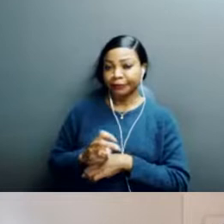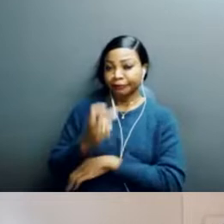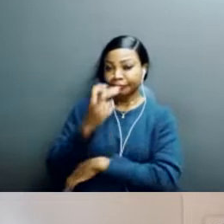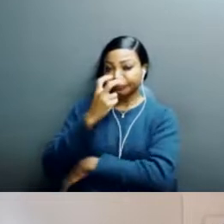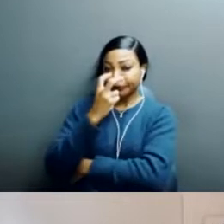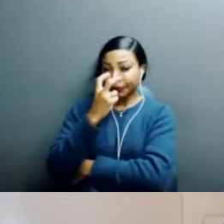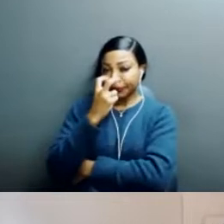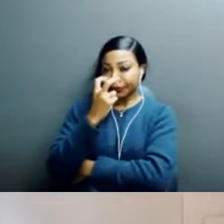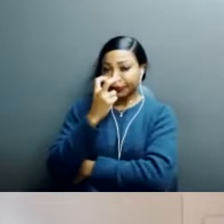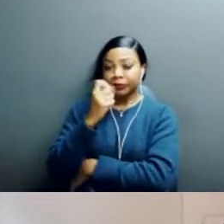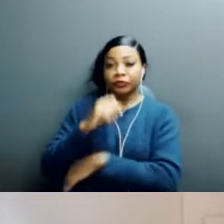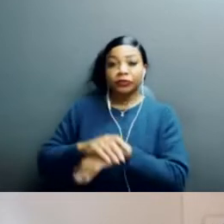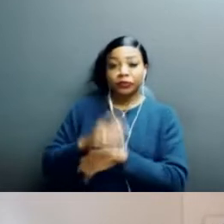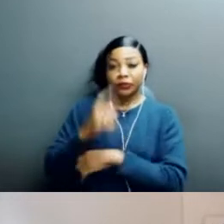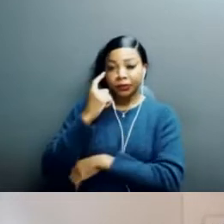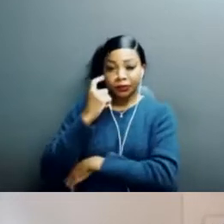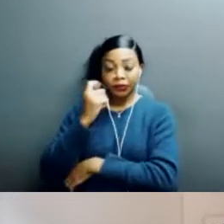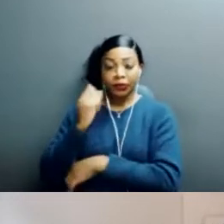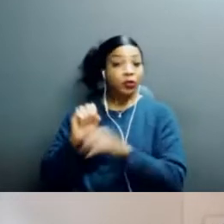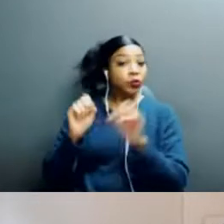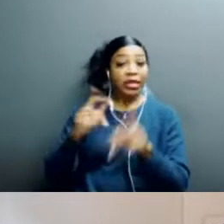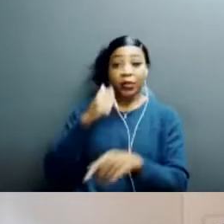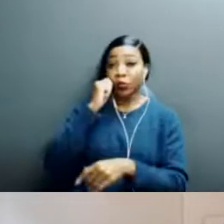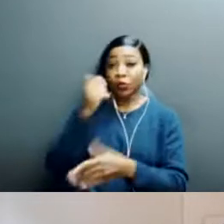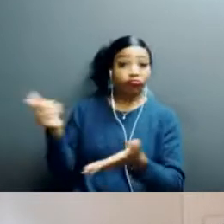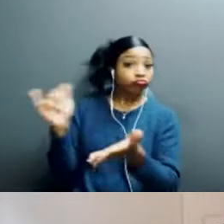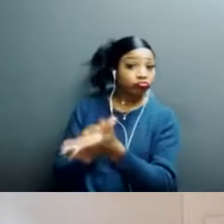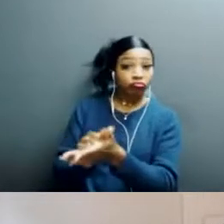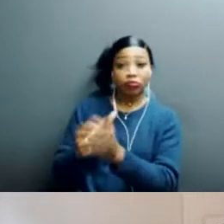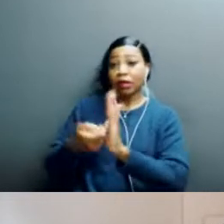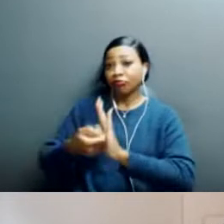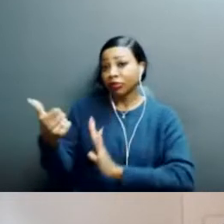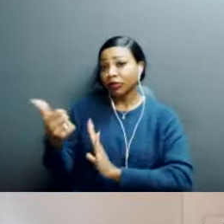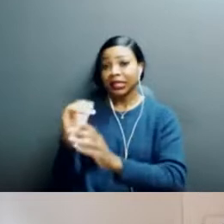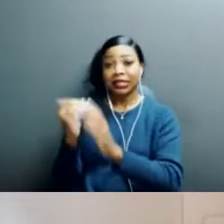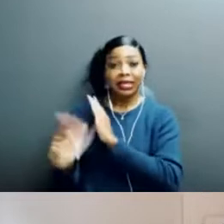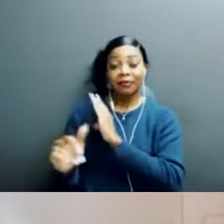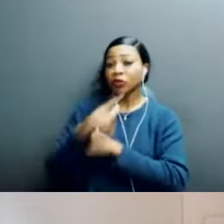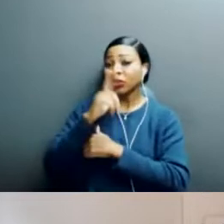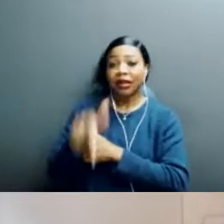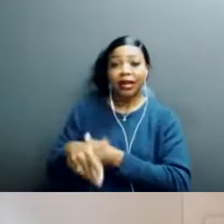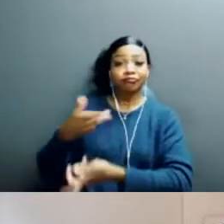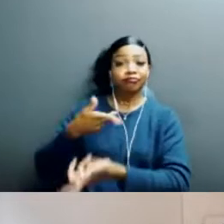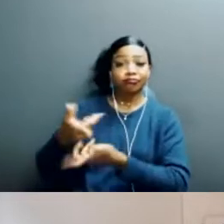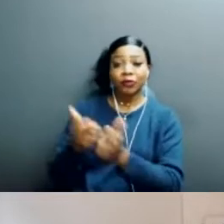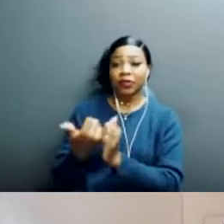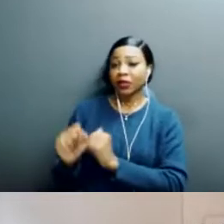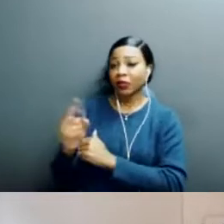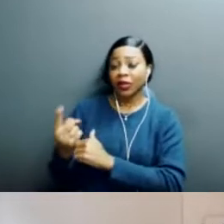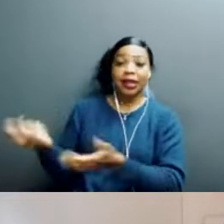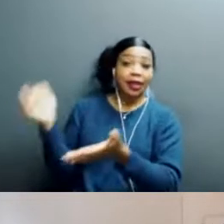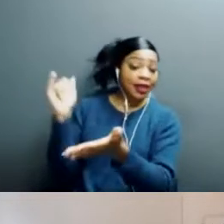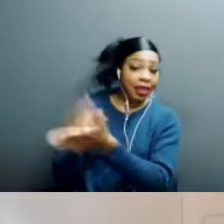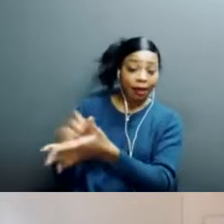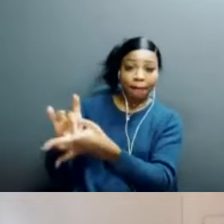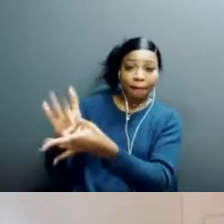the point that it's okay to be rude. It's okay to hang up the phone. It's okay to delete the email. You don't have to talk to anybody, hang up and